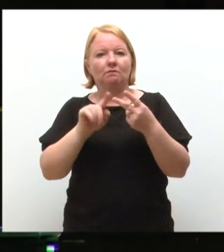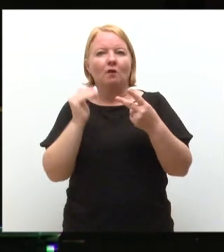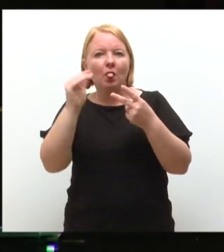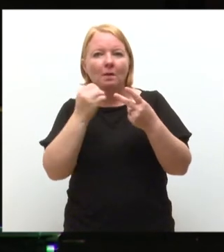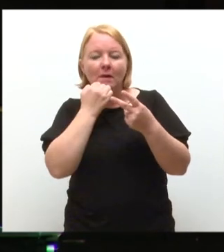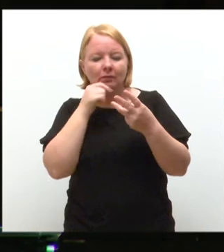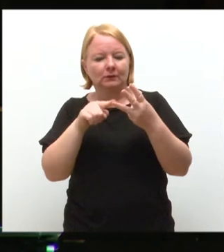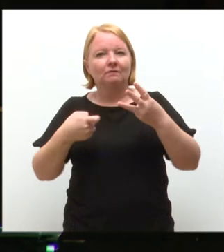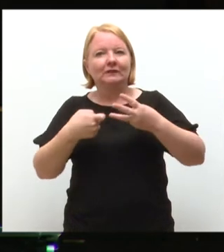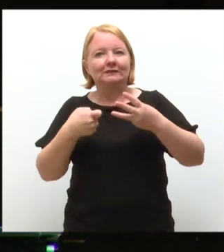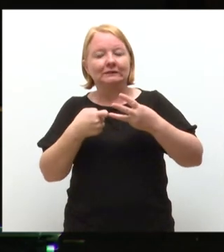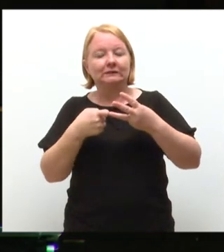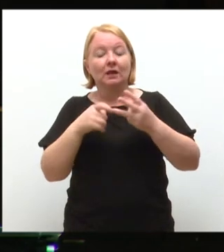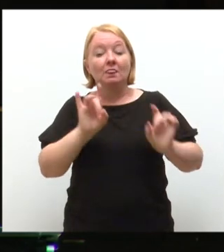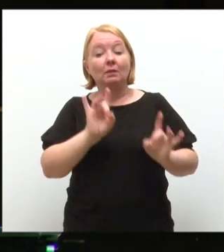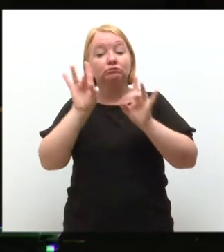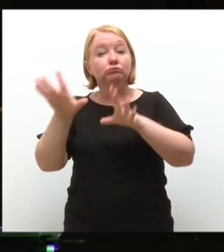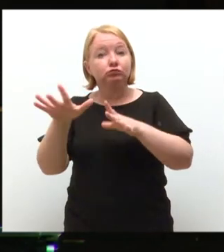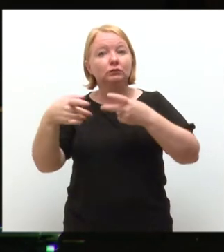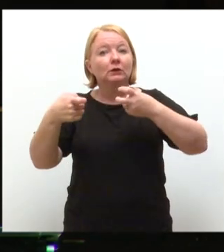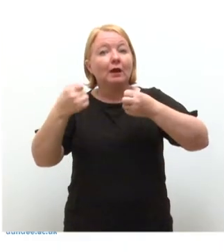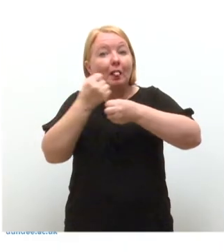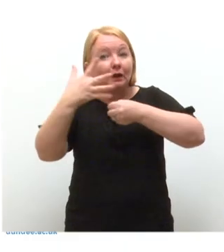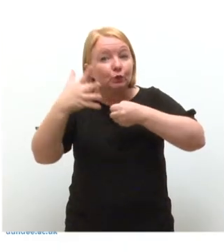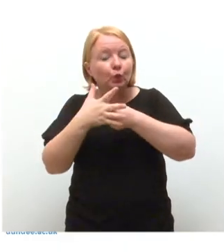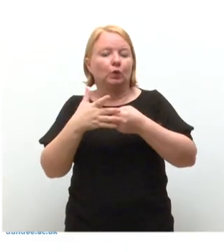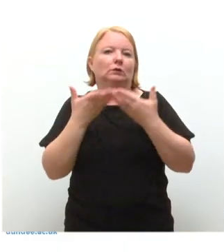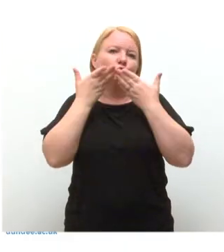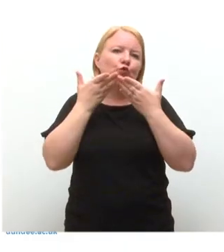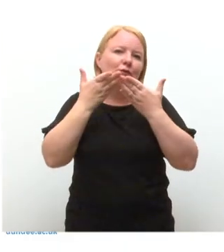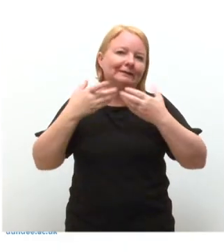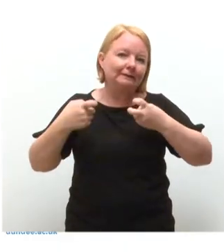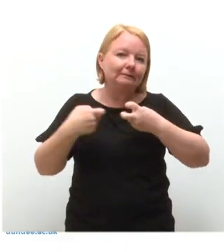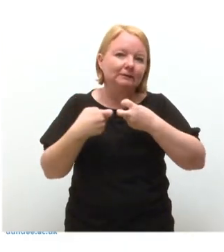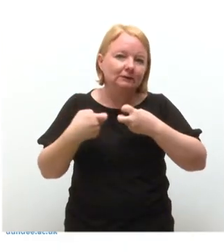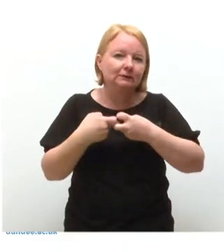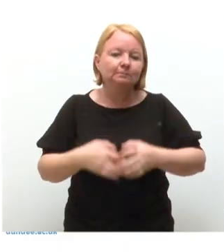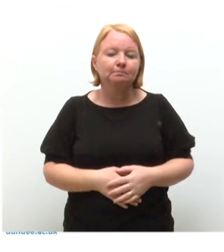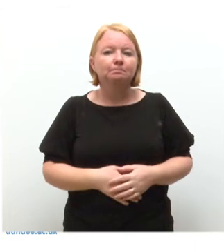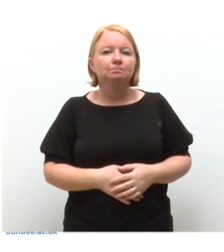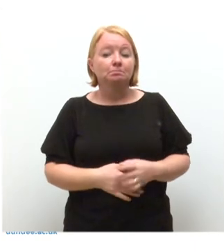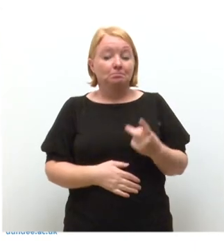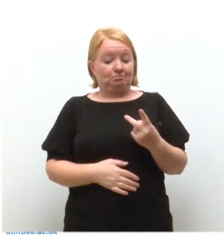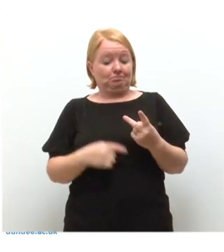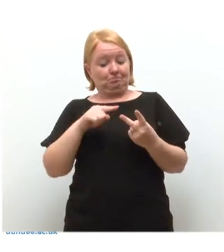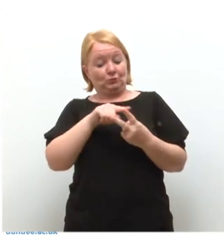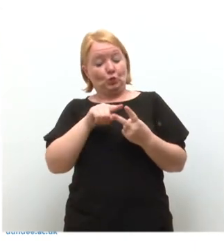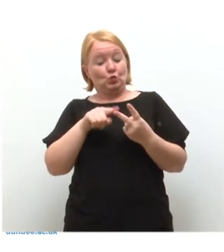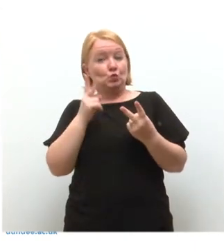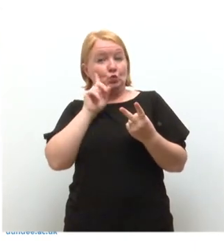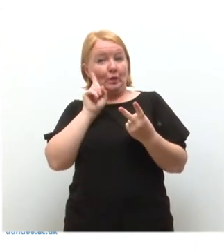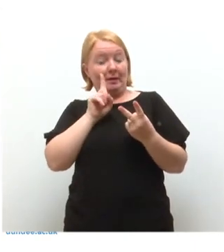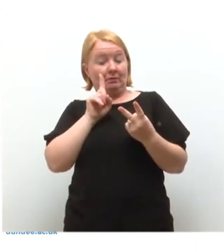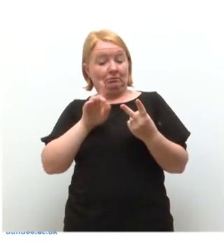From there, she went to Glasgow University to study physics, one of only two women in the class of 40.